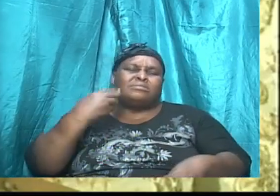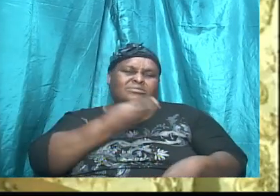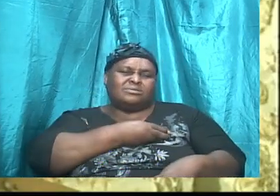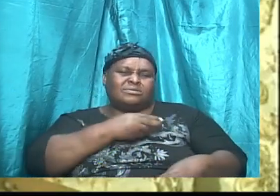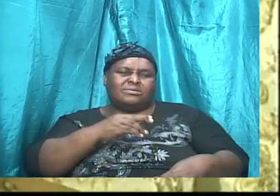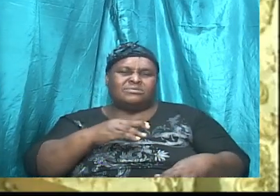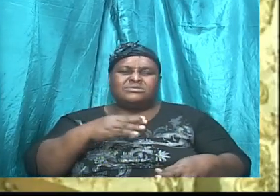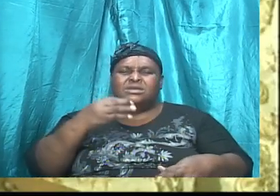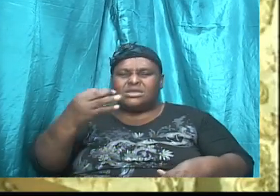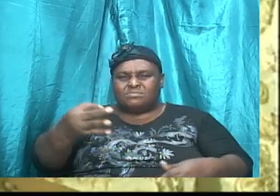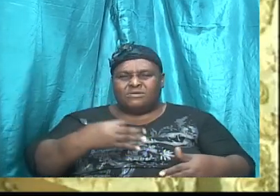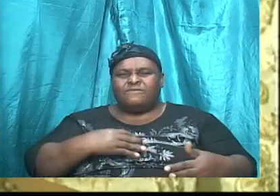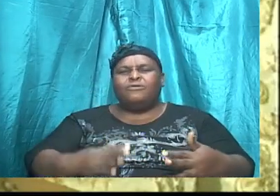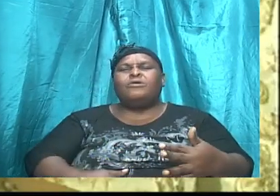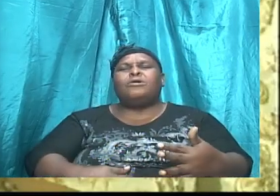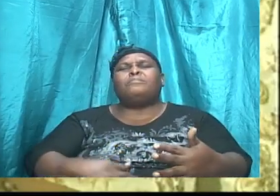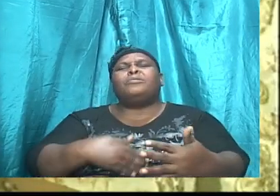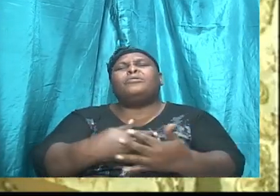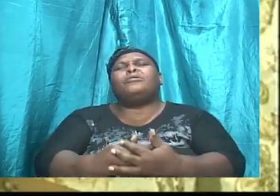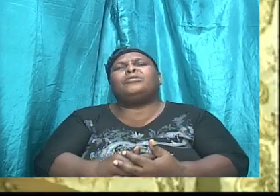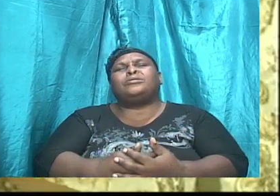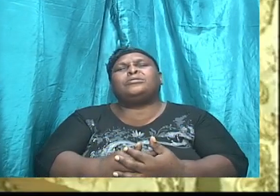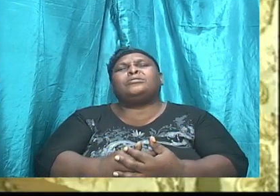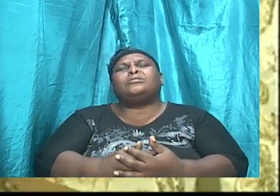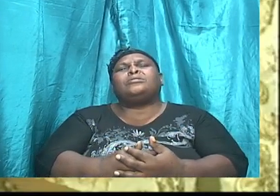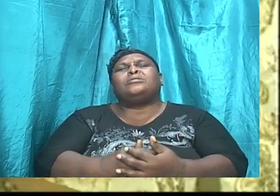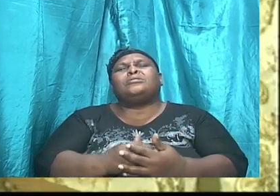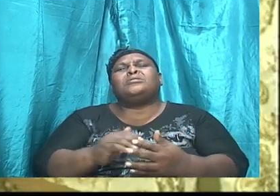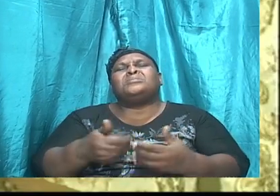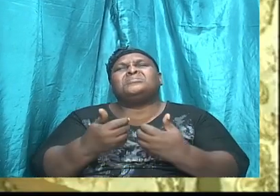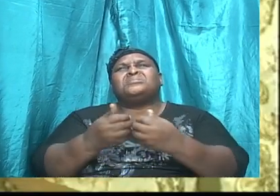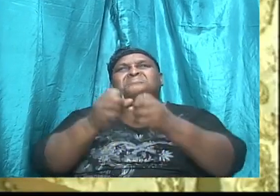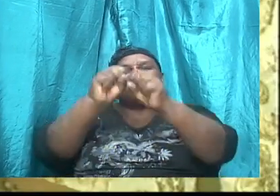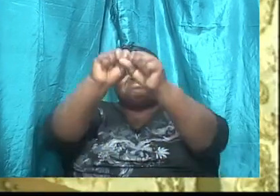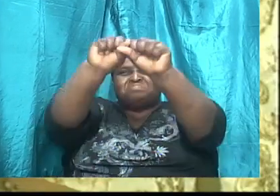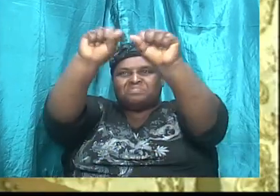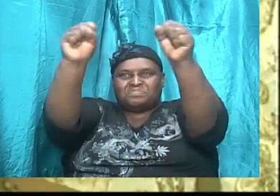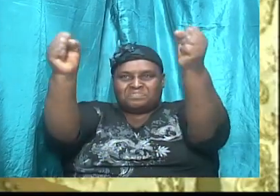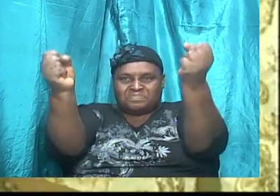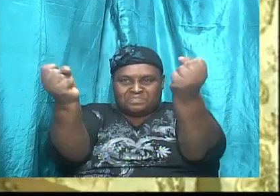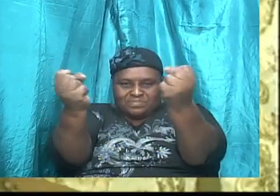how I view that is a sculpture, is like a sculpture.